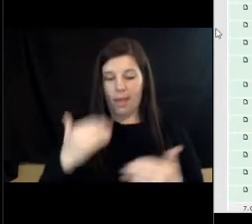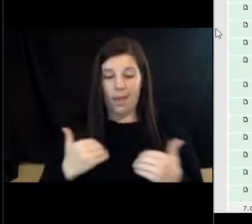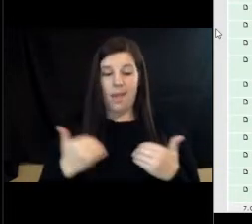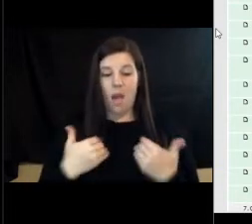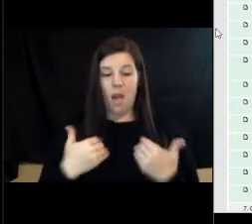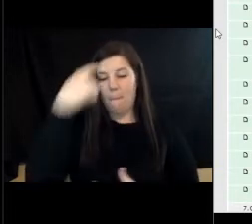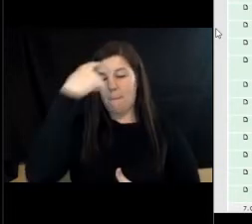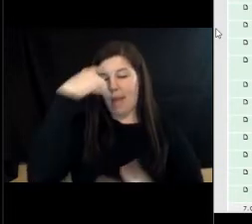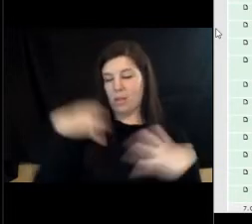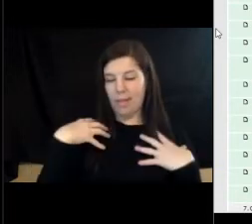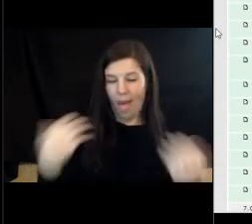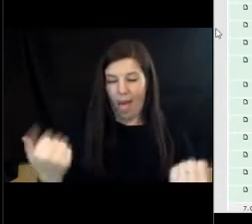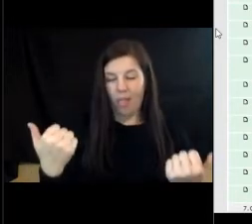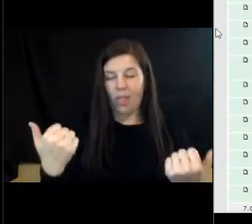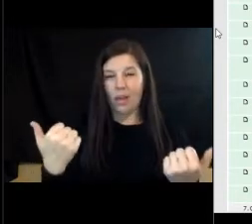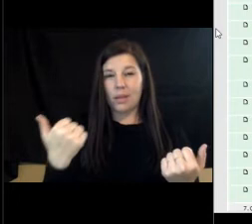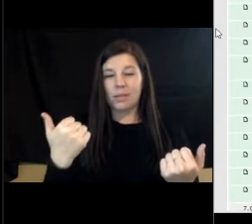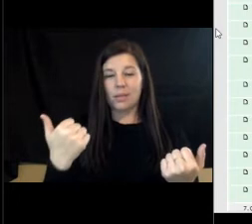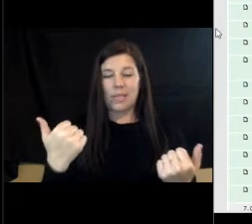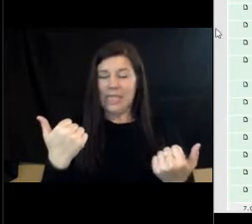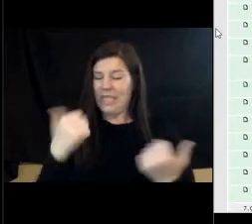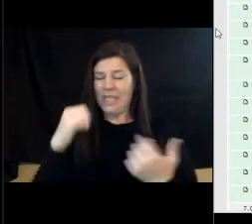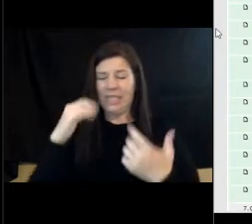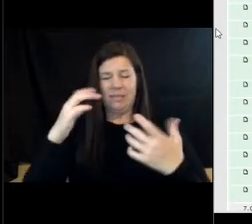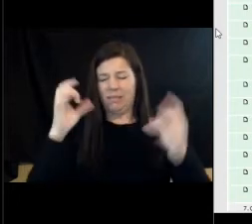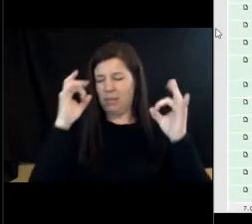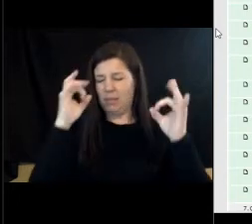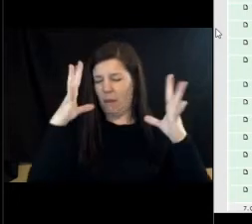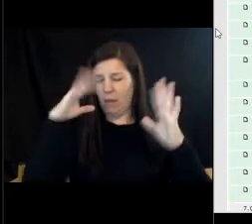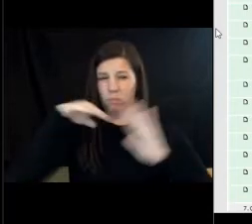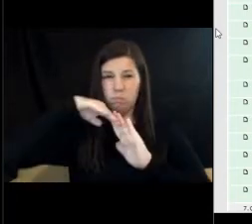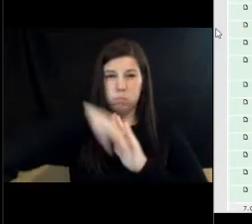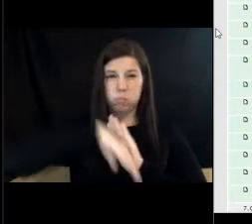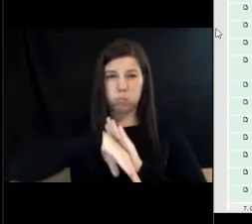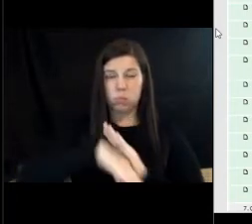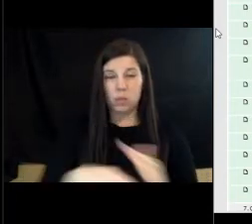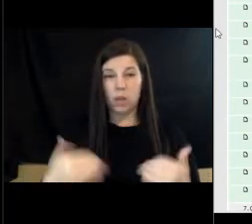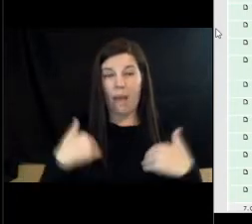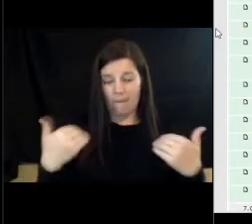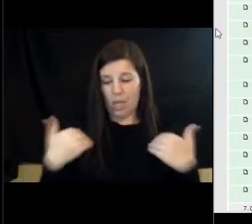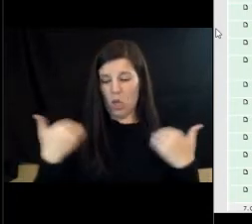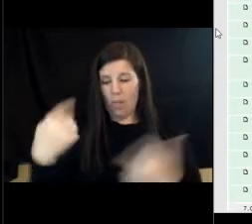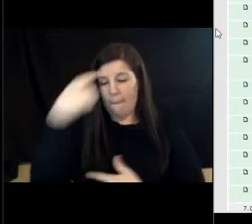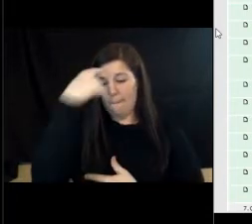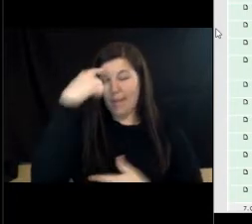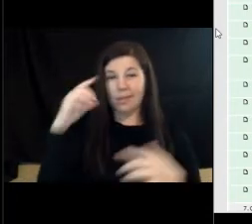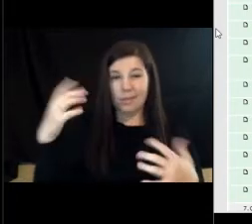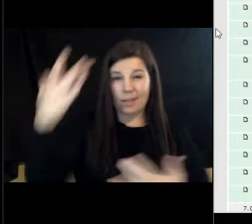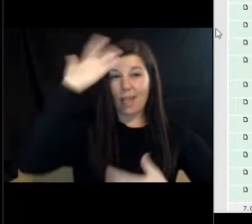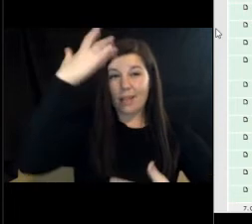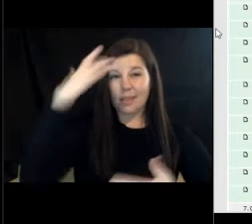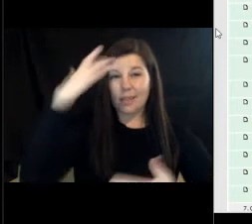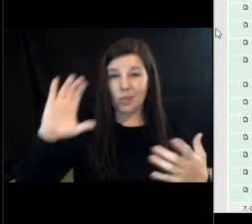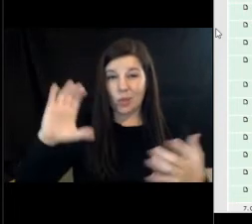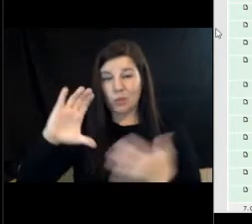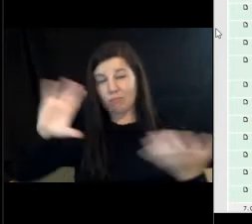health, mental wellness is in crisis. There is a youth mental illness crisis. We see